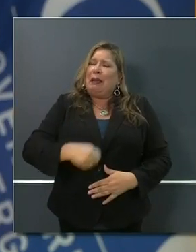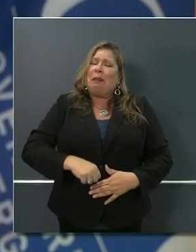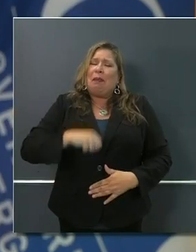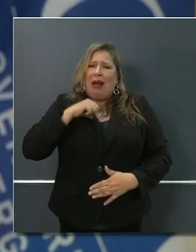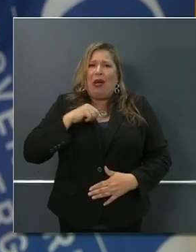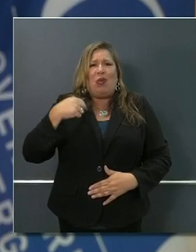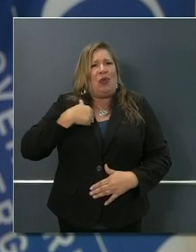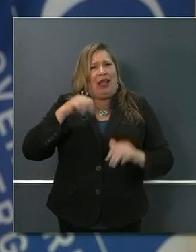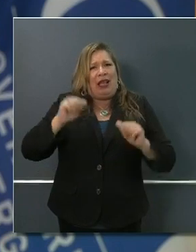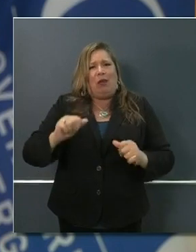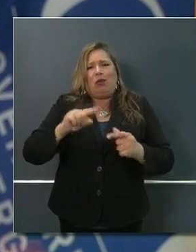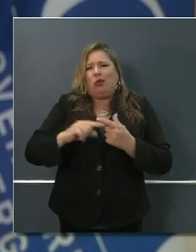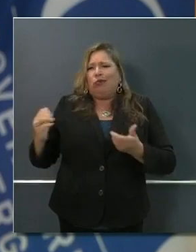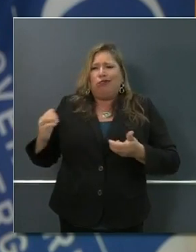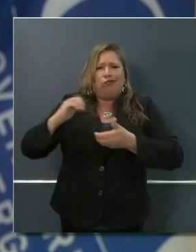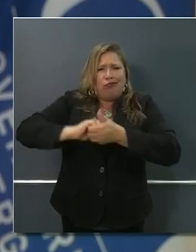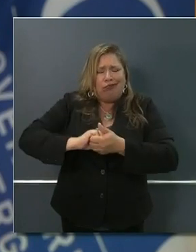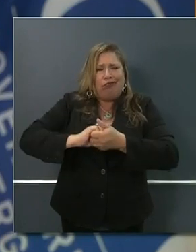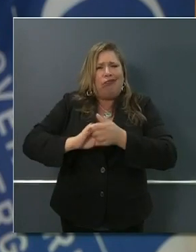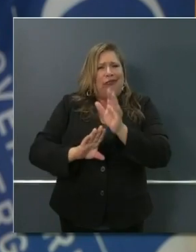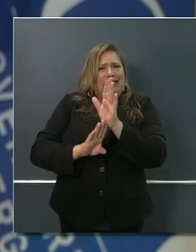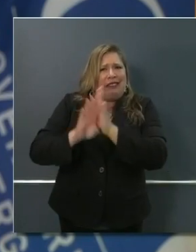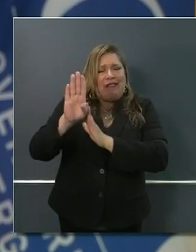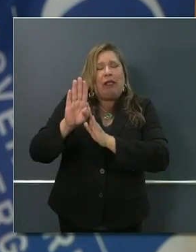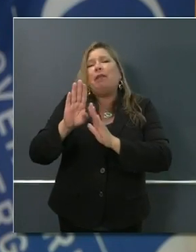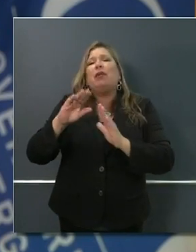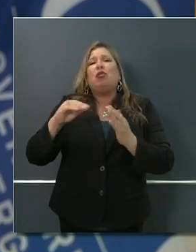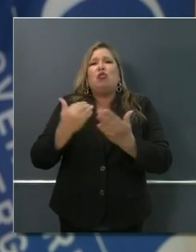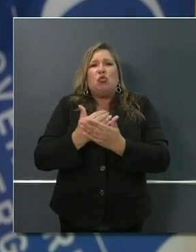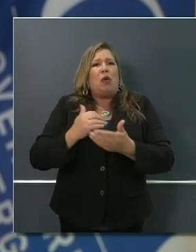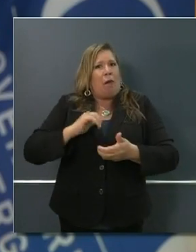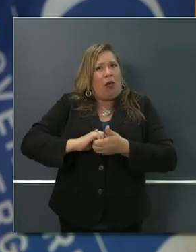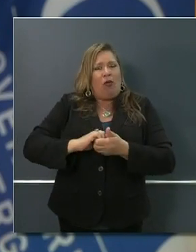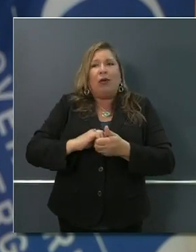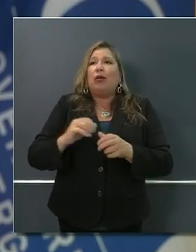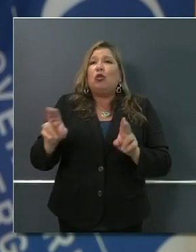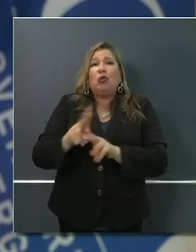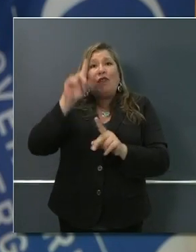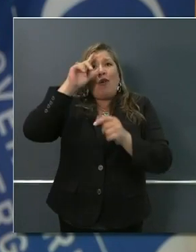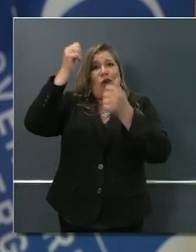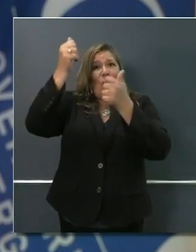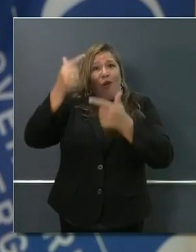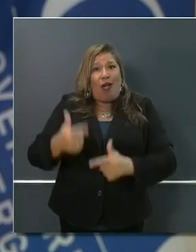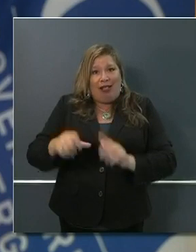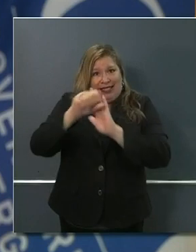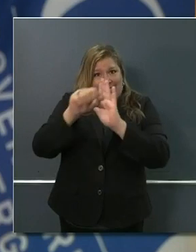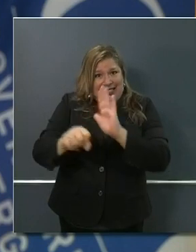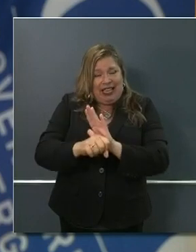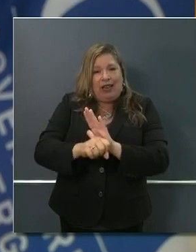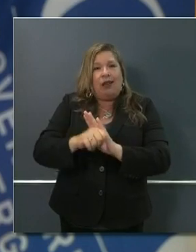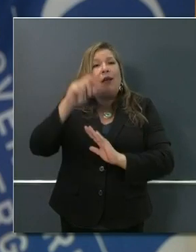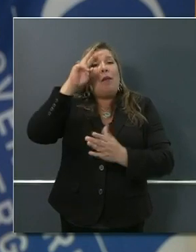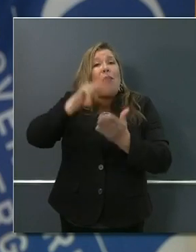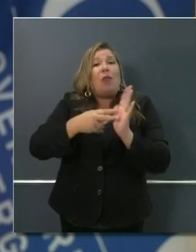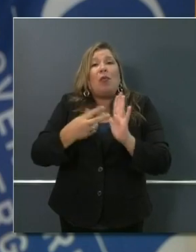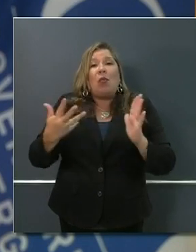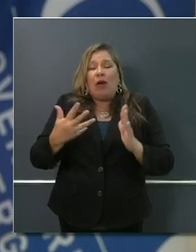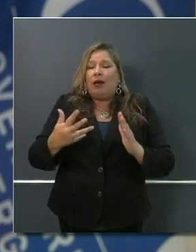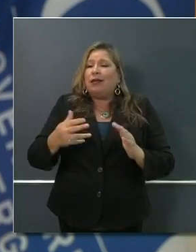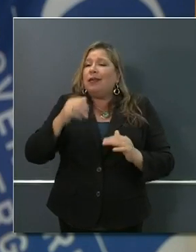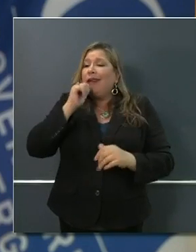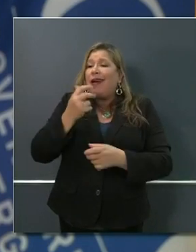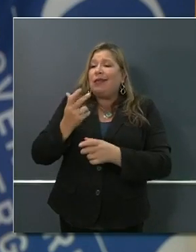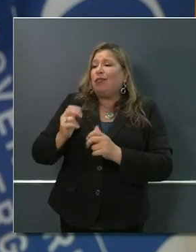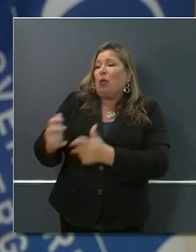make sure that we could take this program statewide and use it to prevent waste, to use it to get all that is good that we